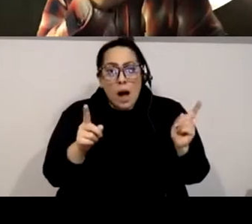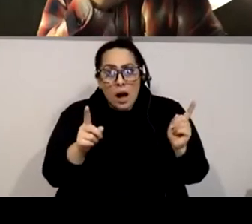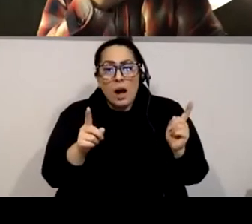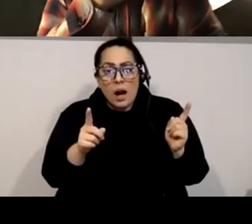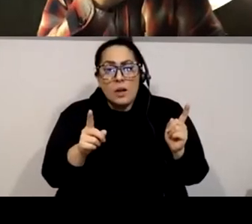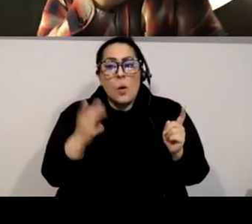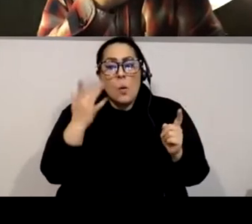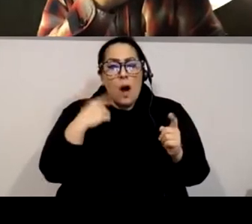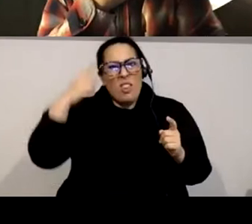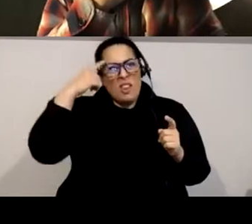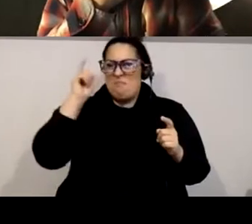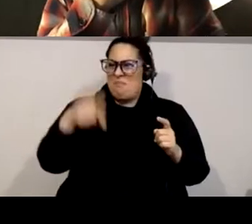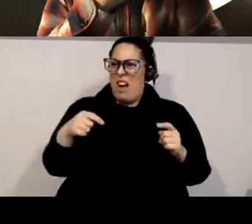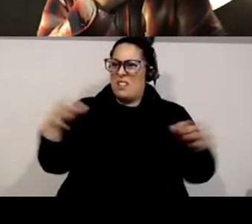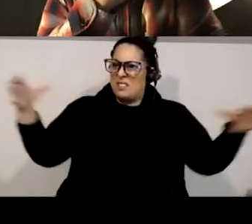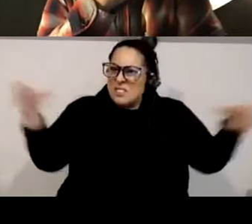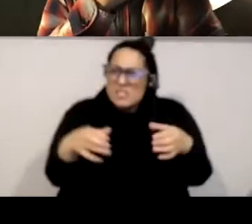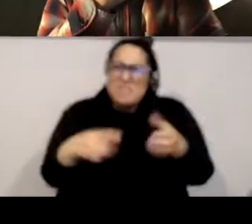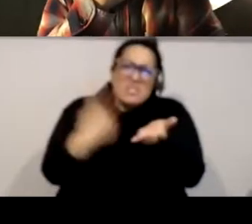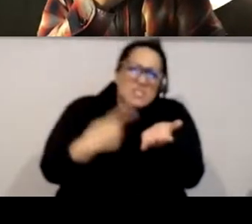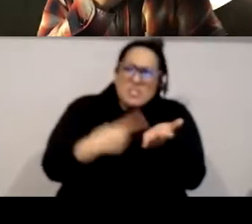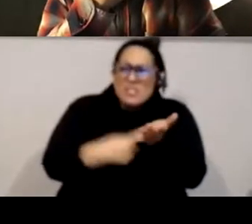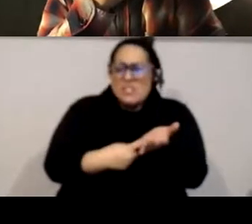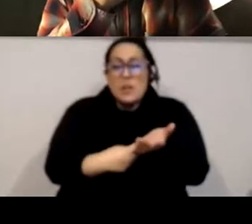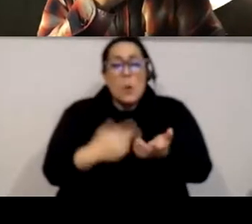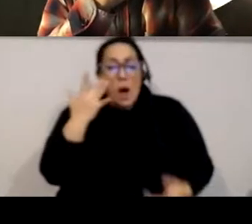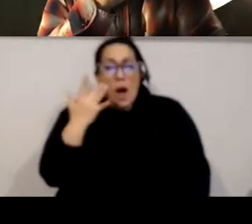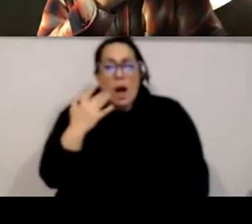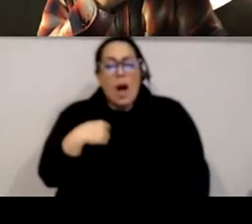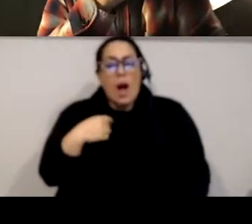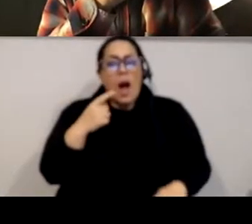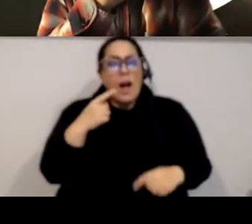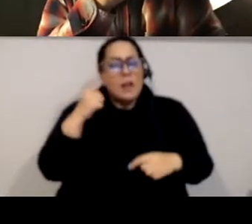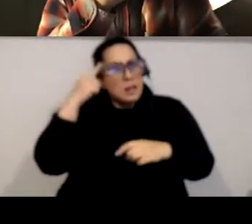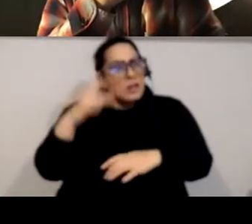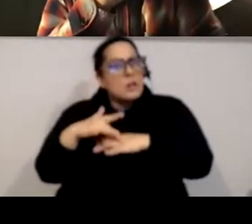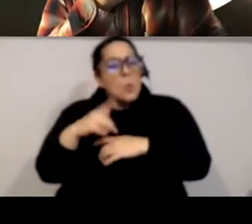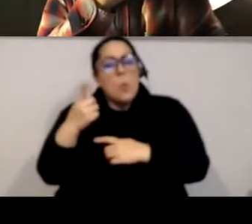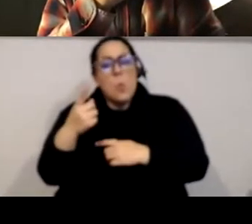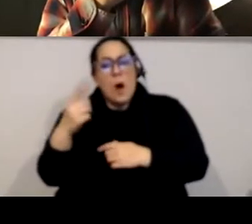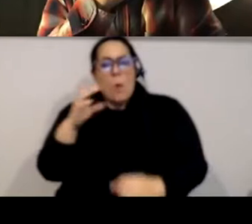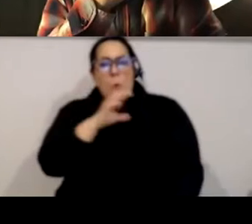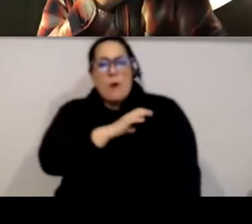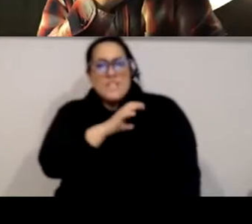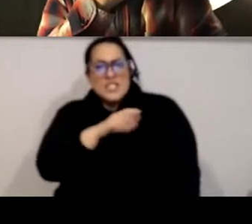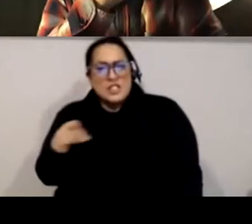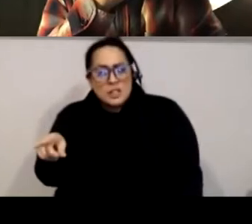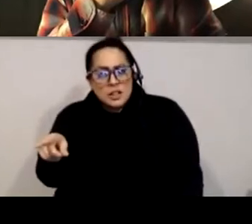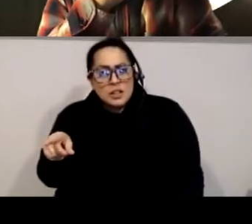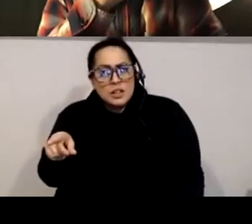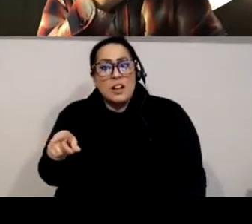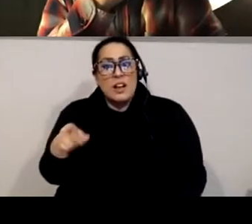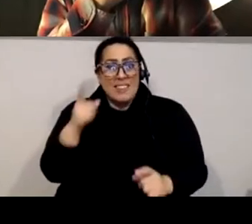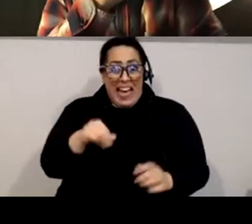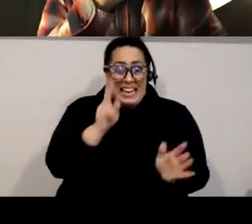conversation was that I could not escape the fact that one of the officers involved in this extrajudicial killing of George